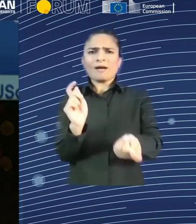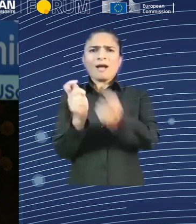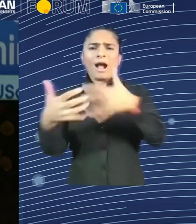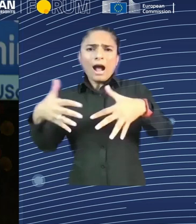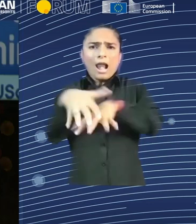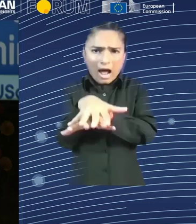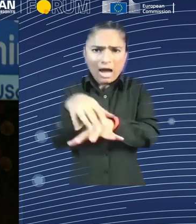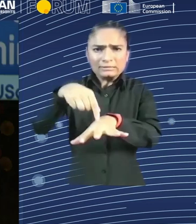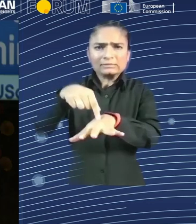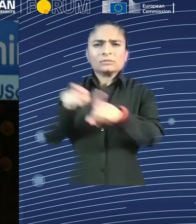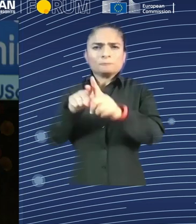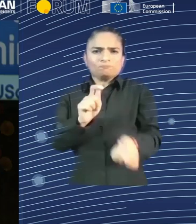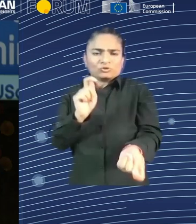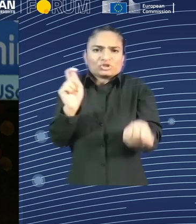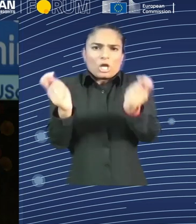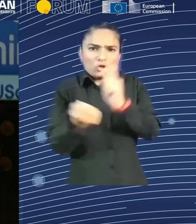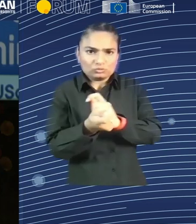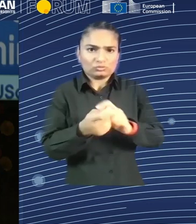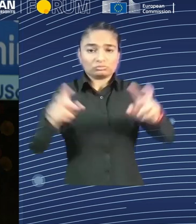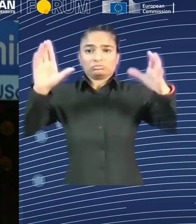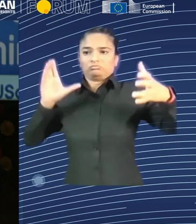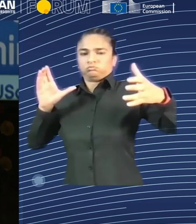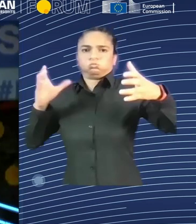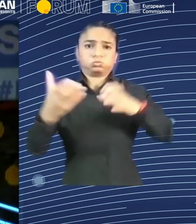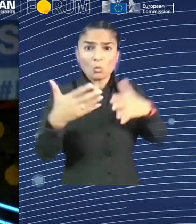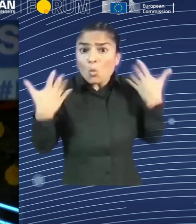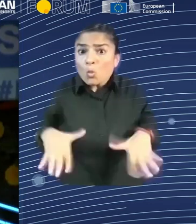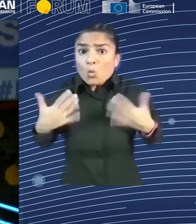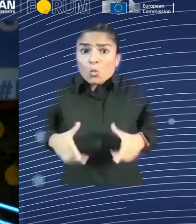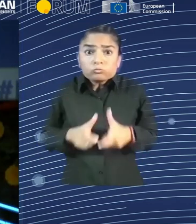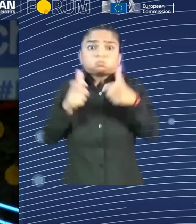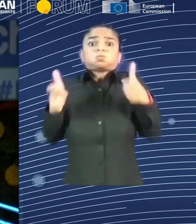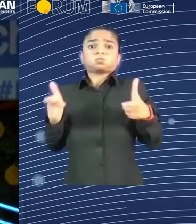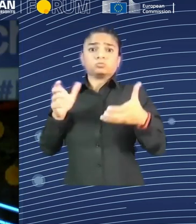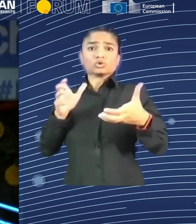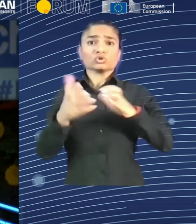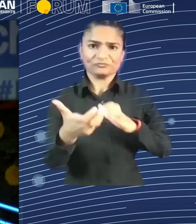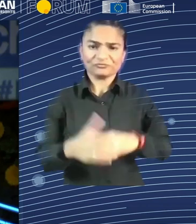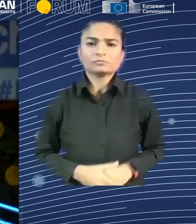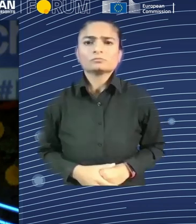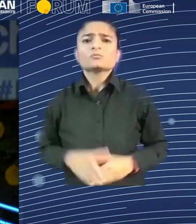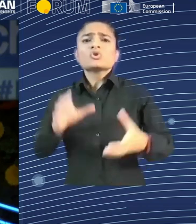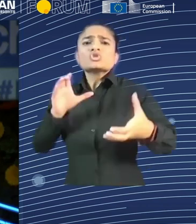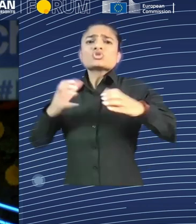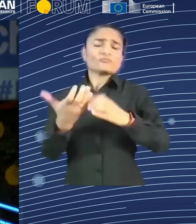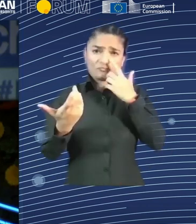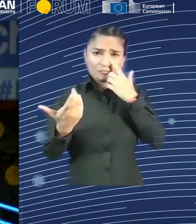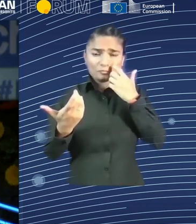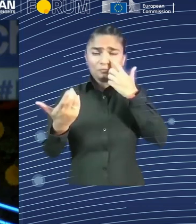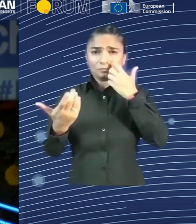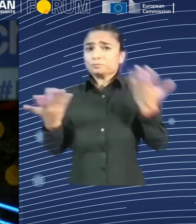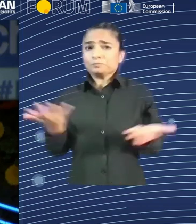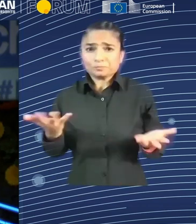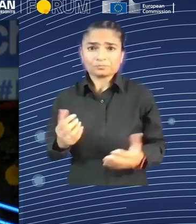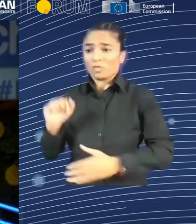to humans assisting machines. And indeed, as comfortable or not comfortable we are, we need